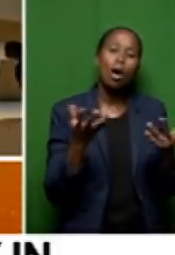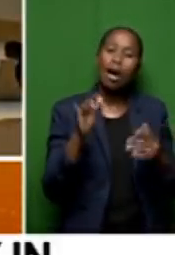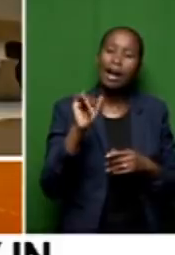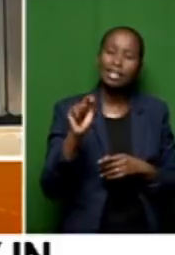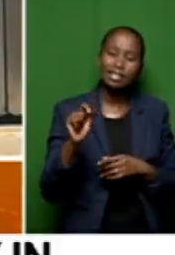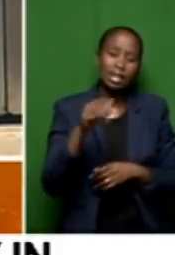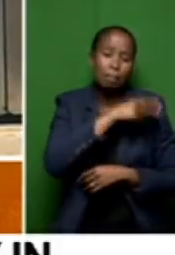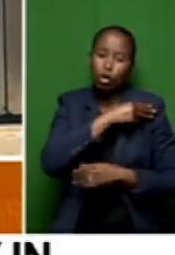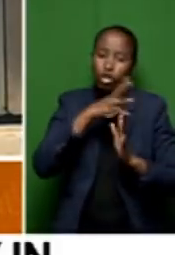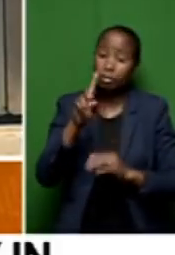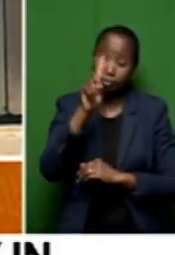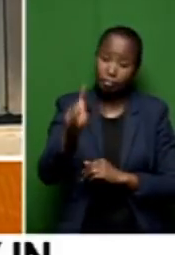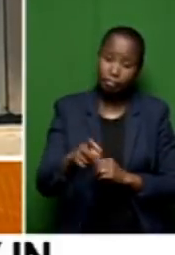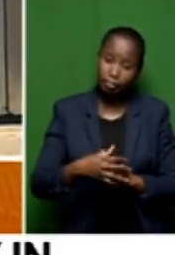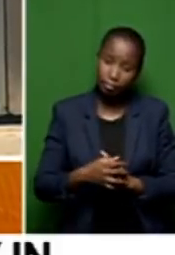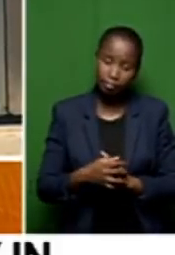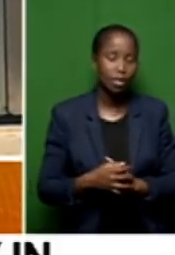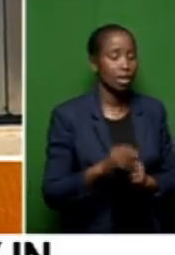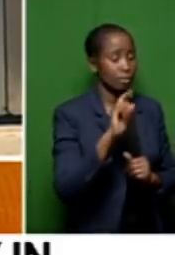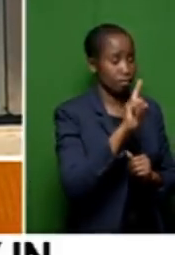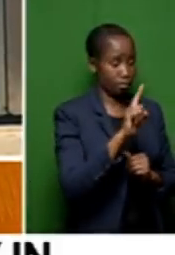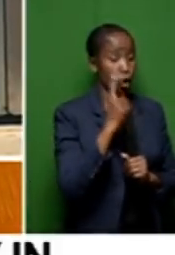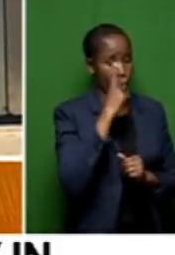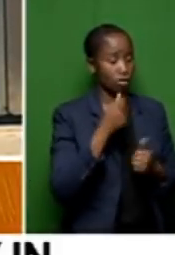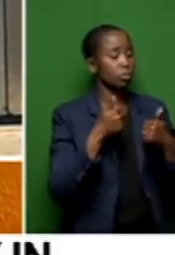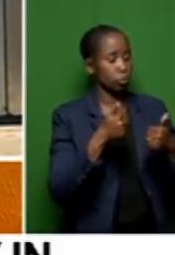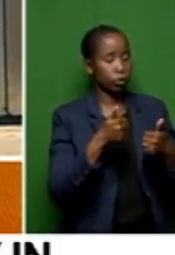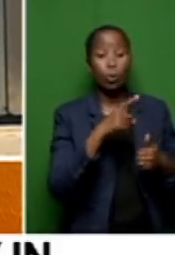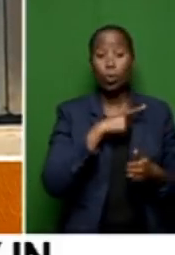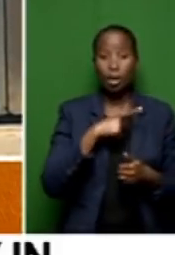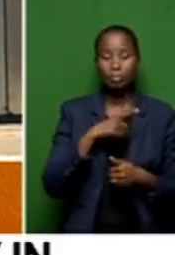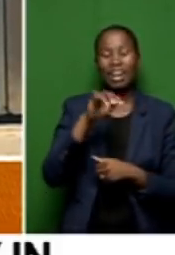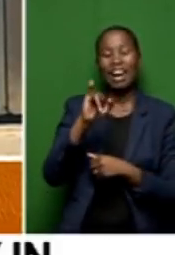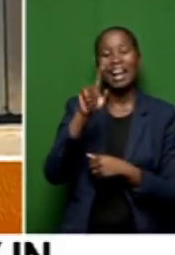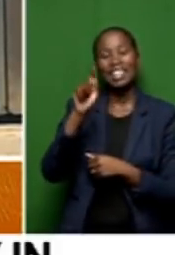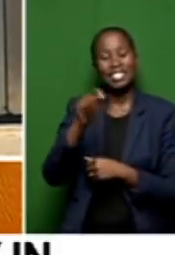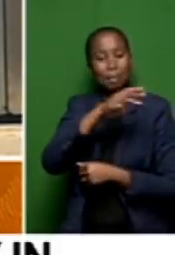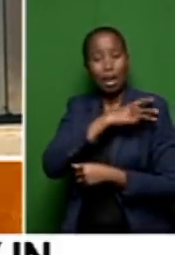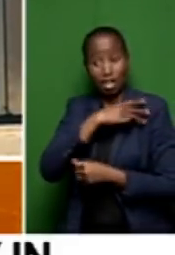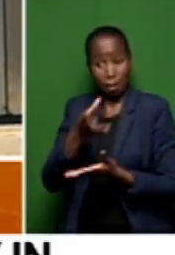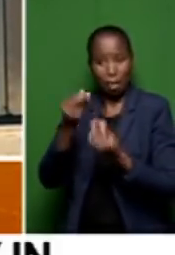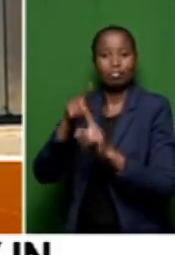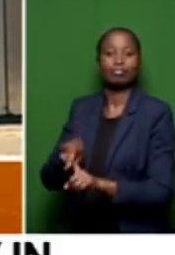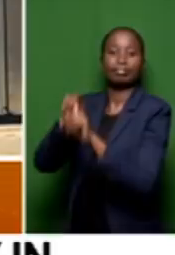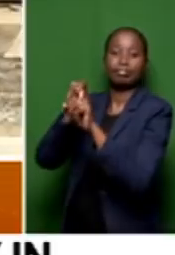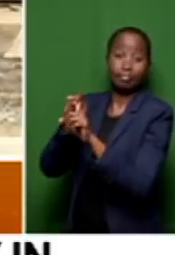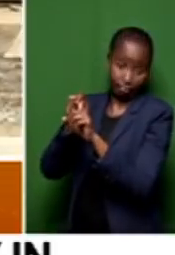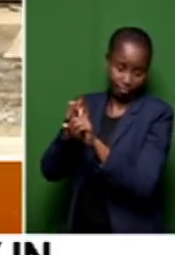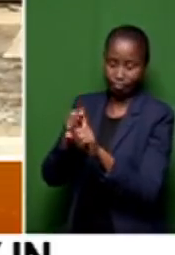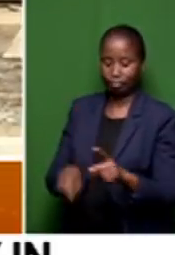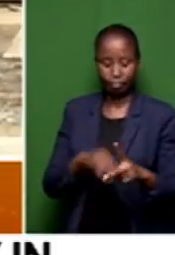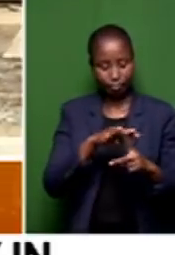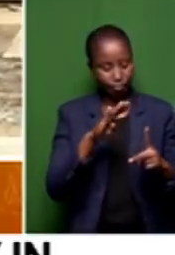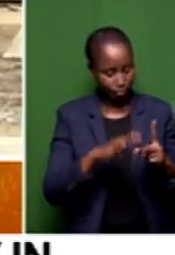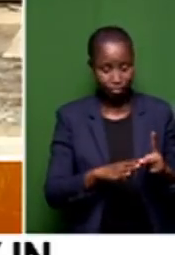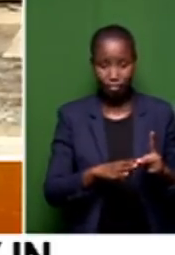That is a good question, because the ICT manager is on suspension, one. They don't have the necessary people.